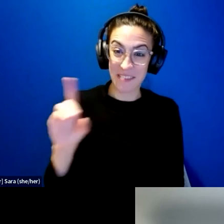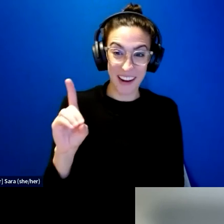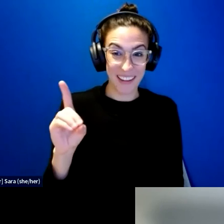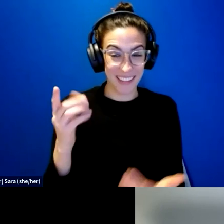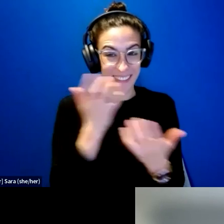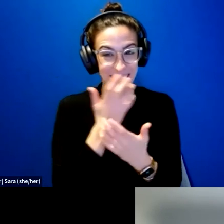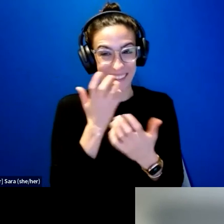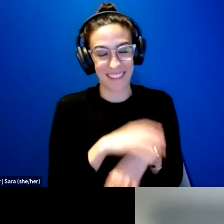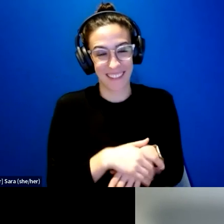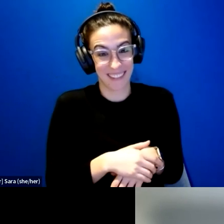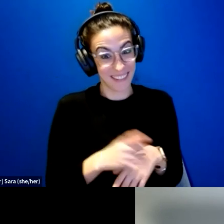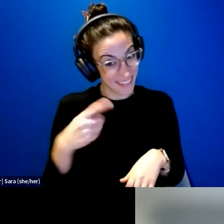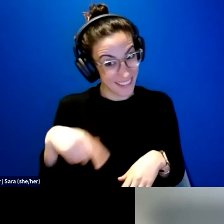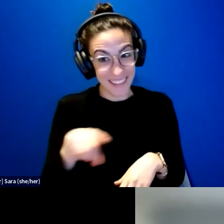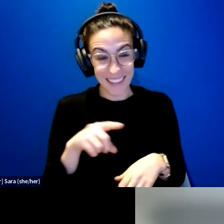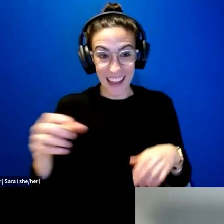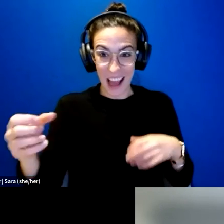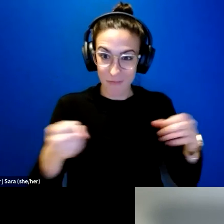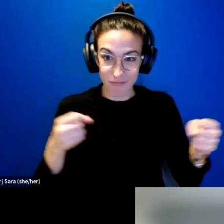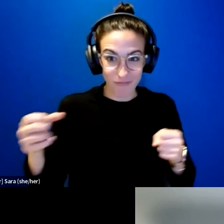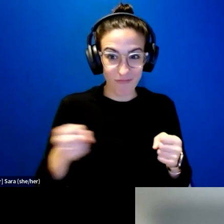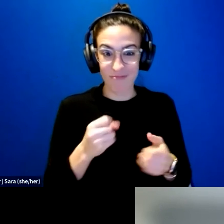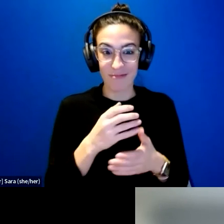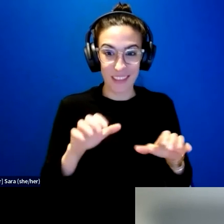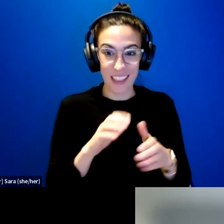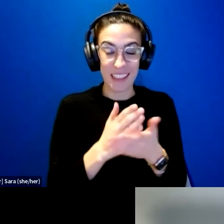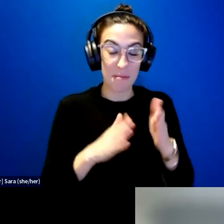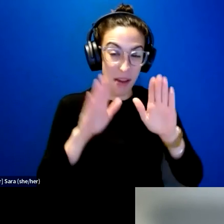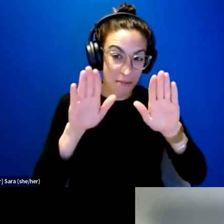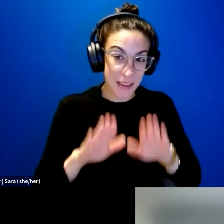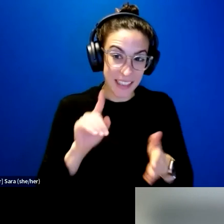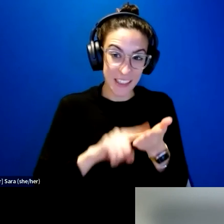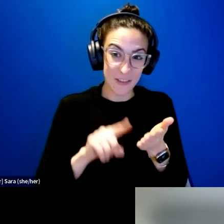you have pulled together some amazing research for this section.